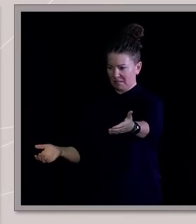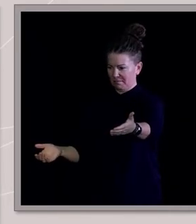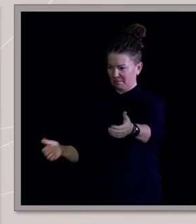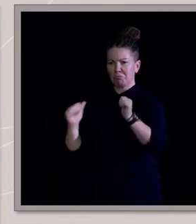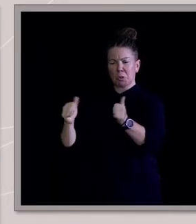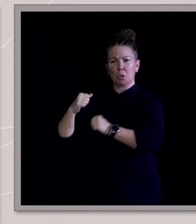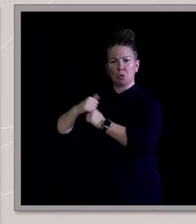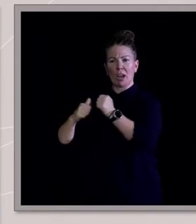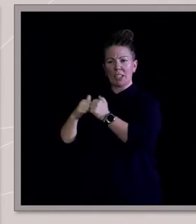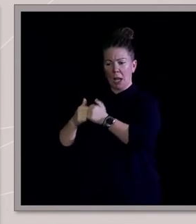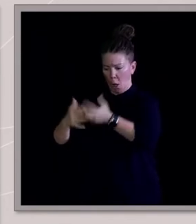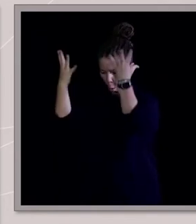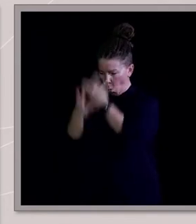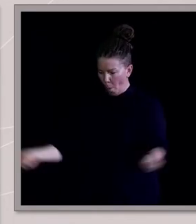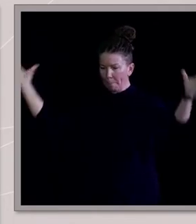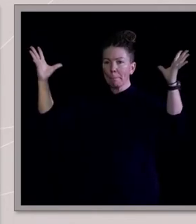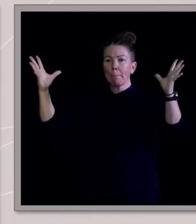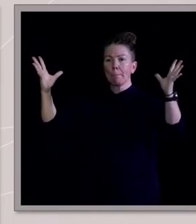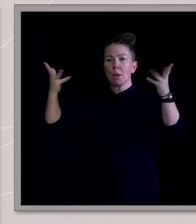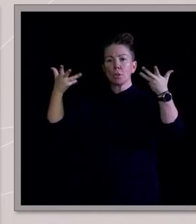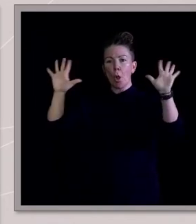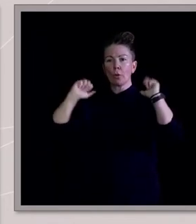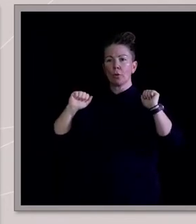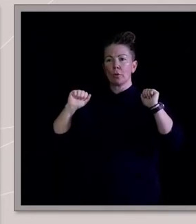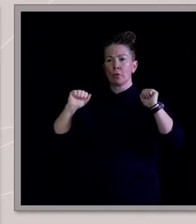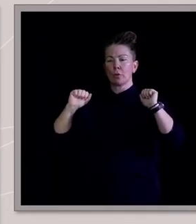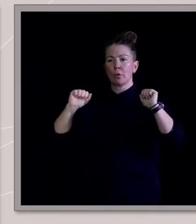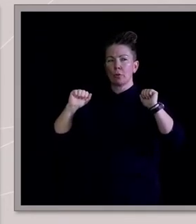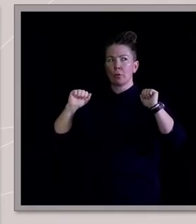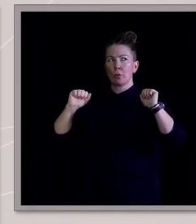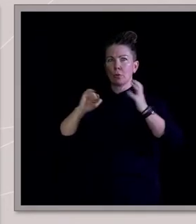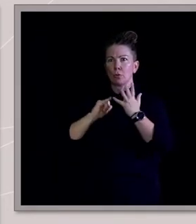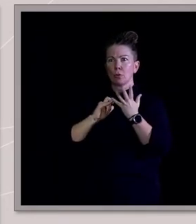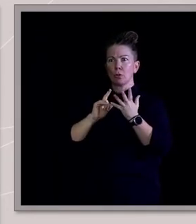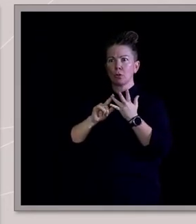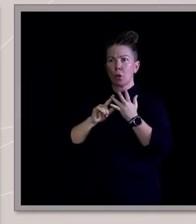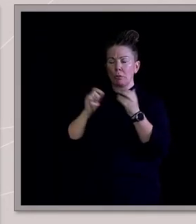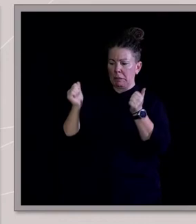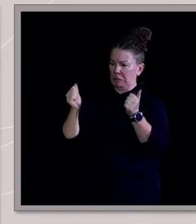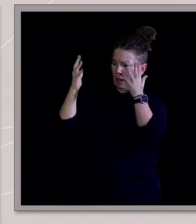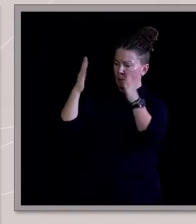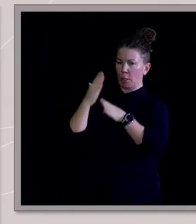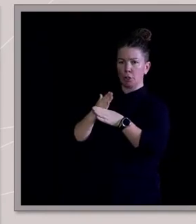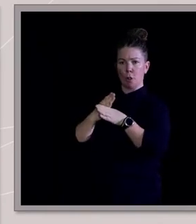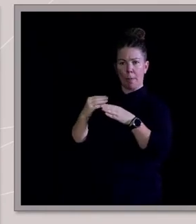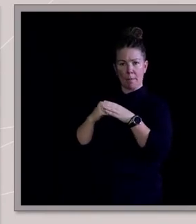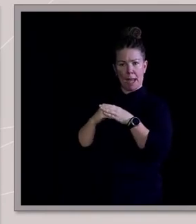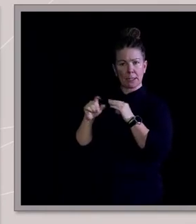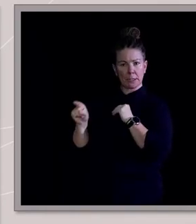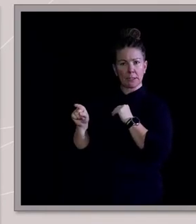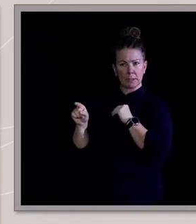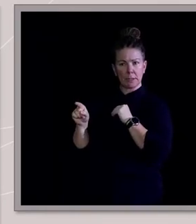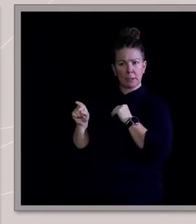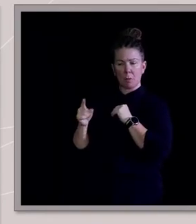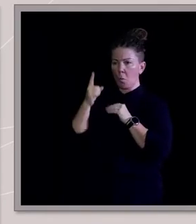structure. But it was all completely gone. And so I quit my job at the bank and I spent a year